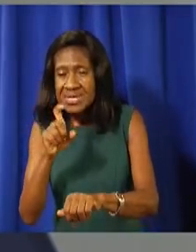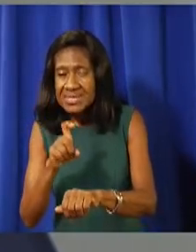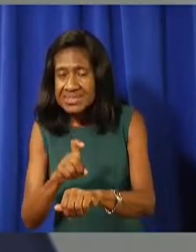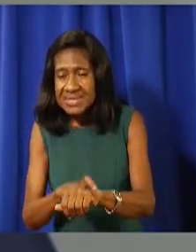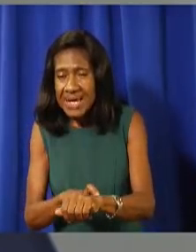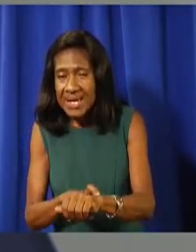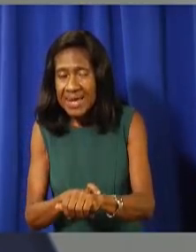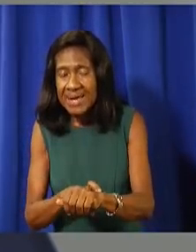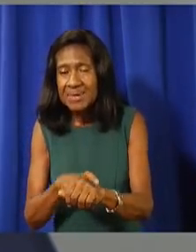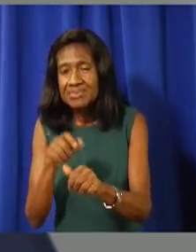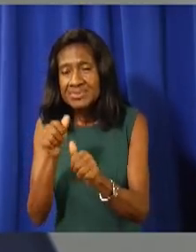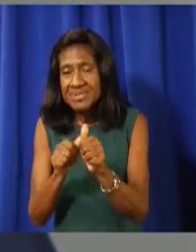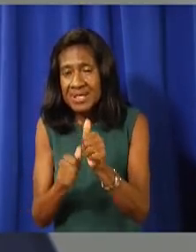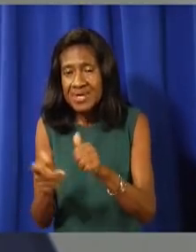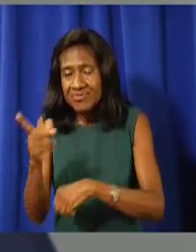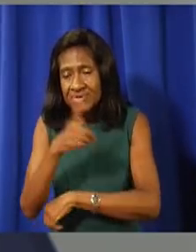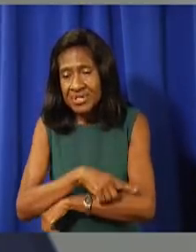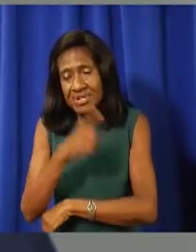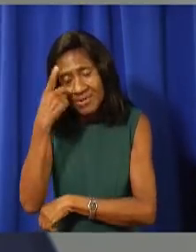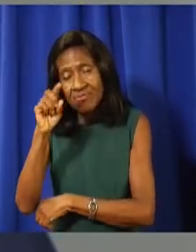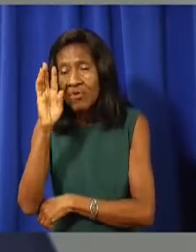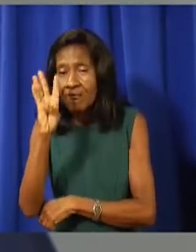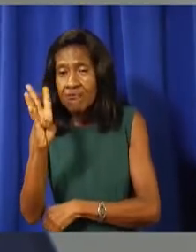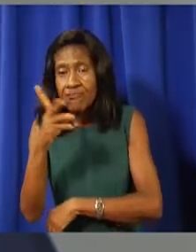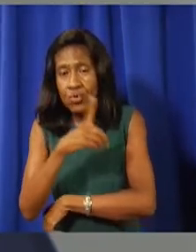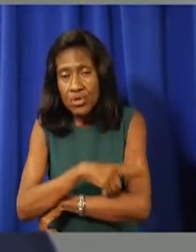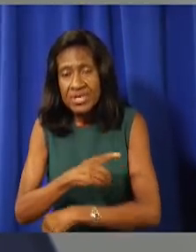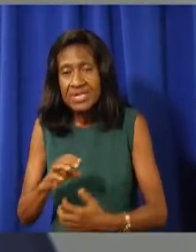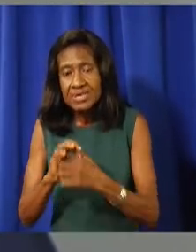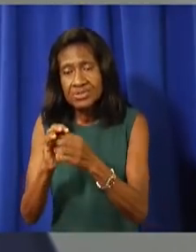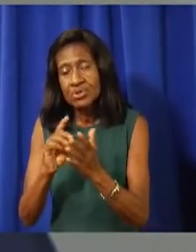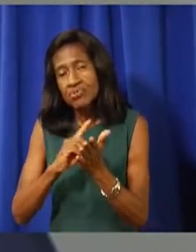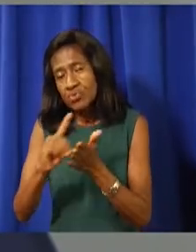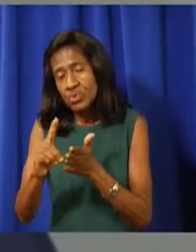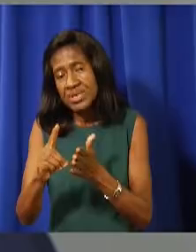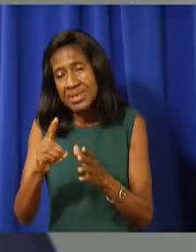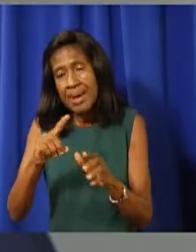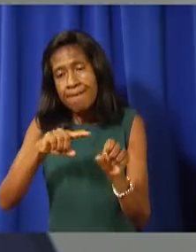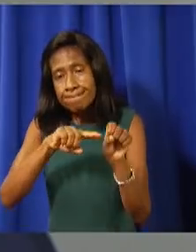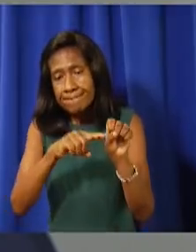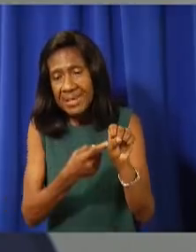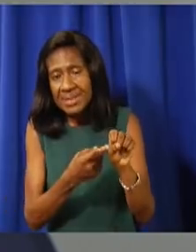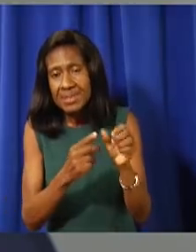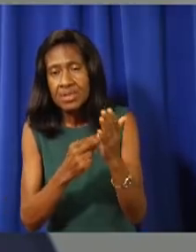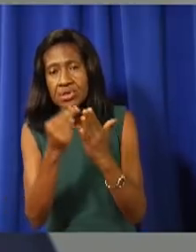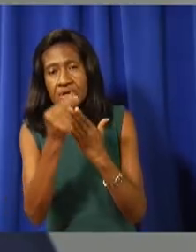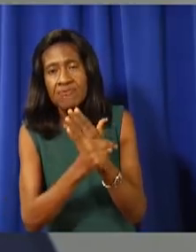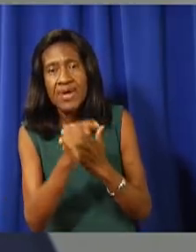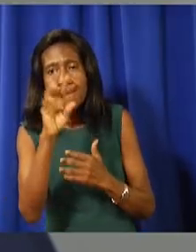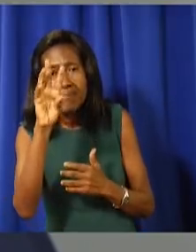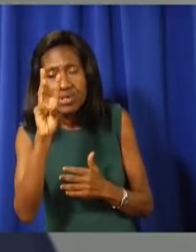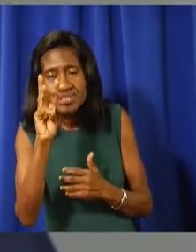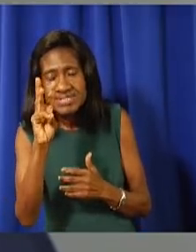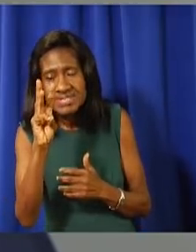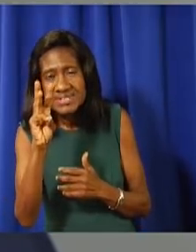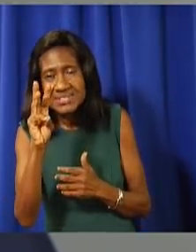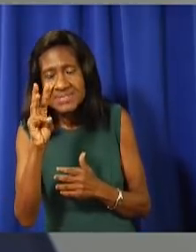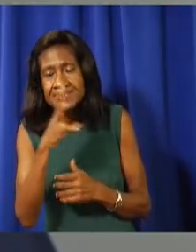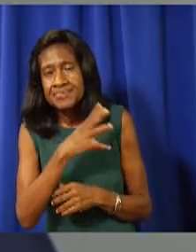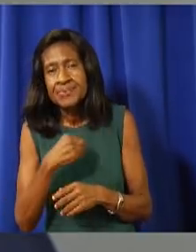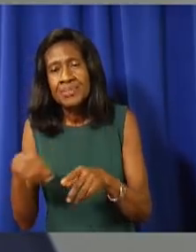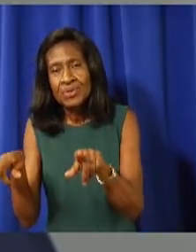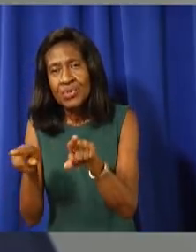um, for four days of the week, um, starting November the 6th. Um, and then there are also